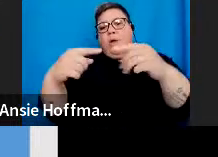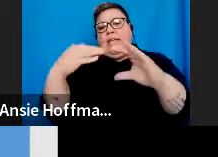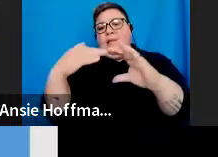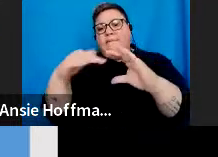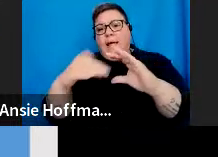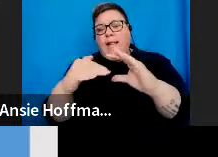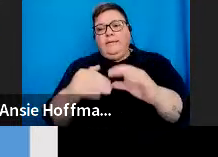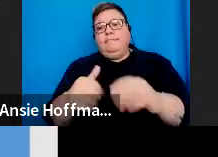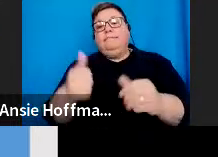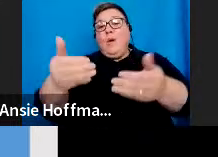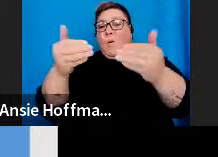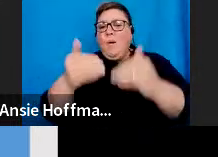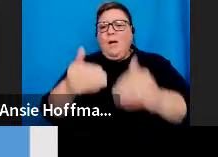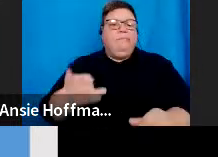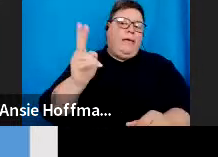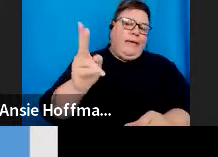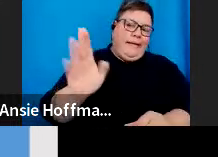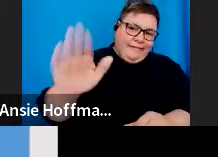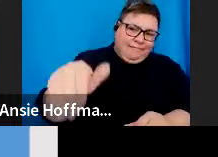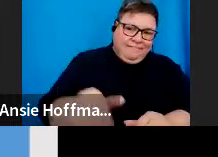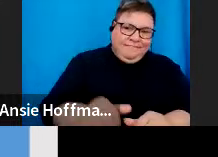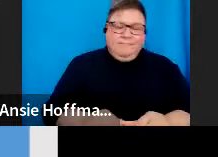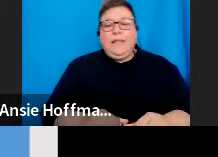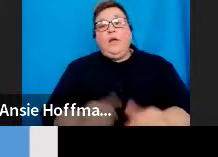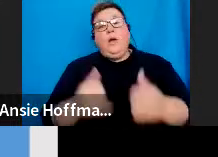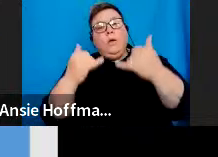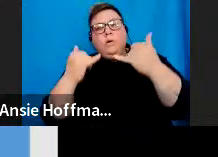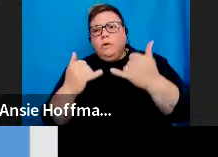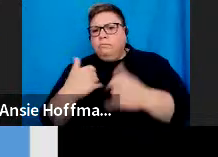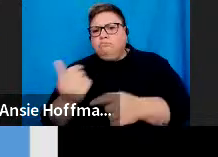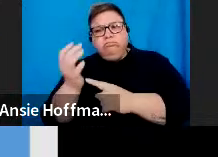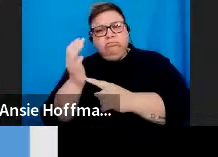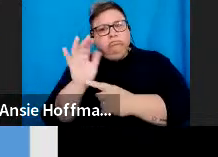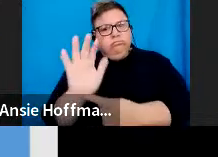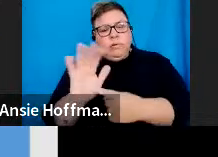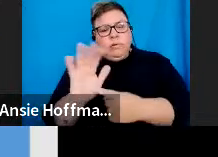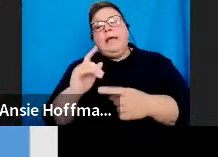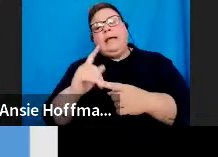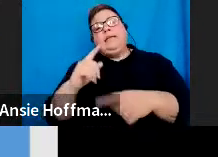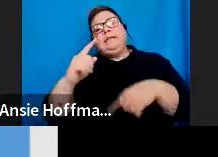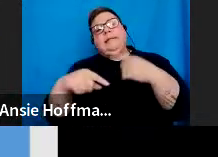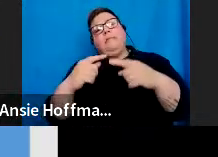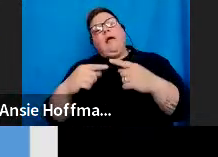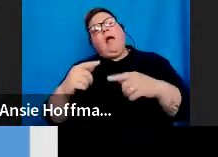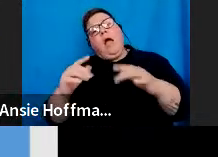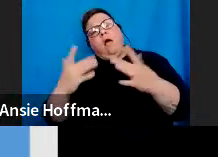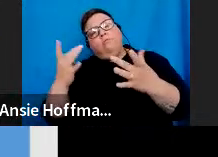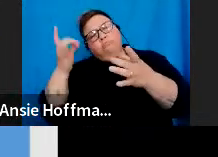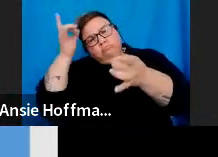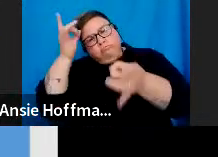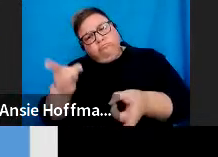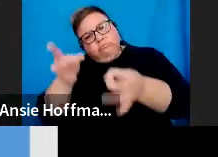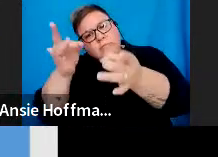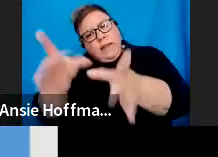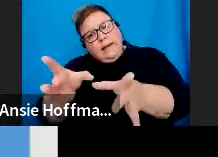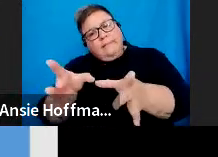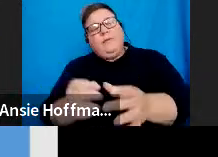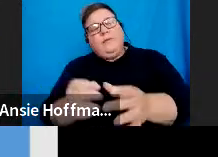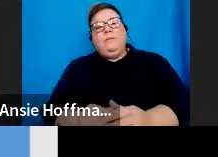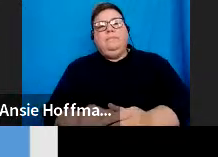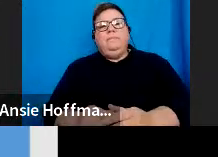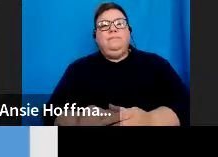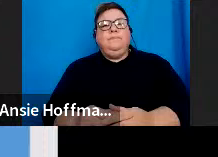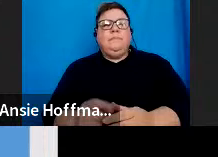welcome again. The purpose of today, of this presentation, is merely to provide information in an easily